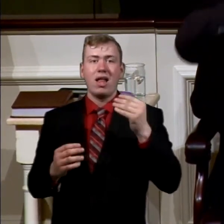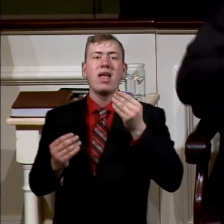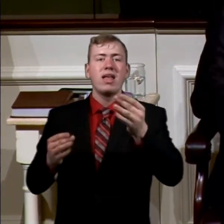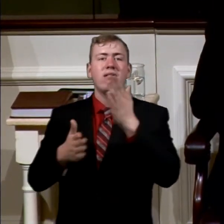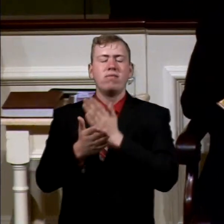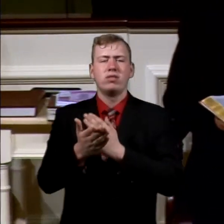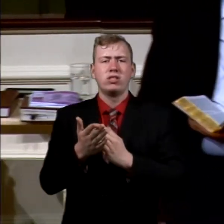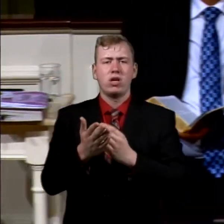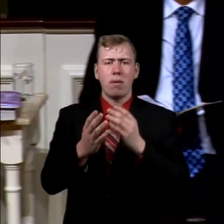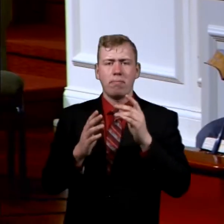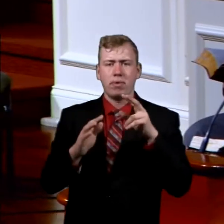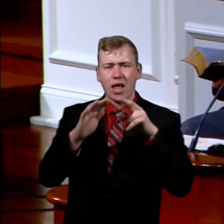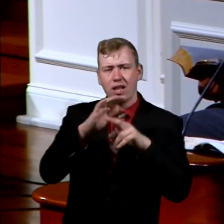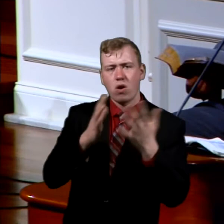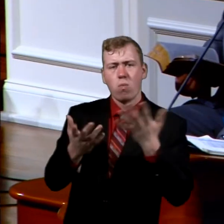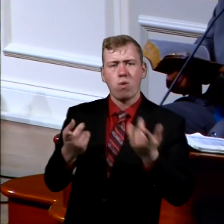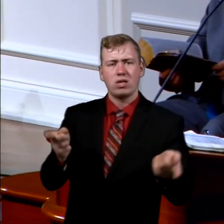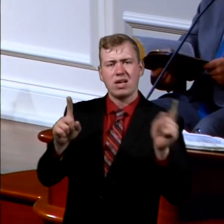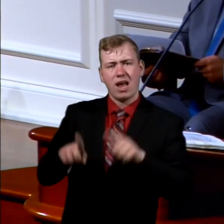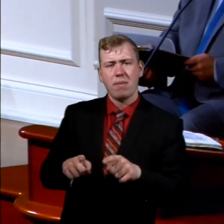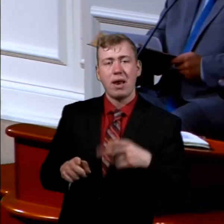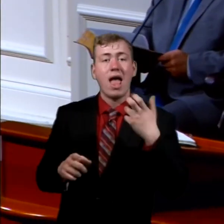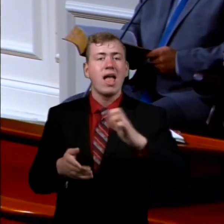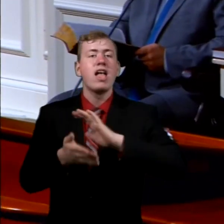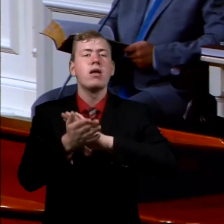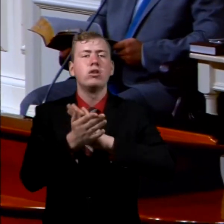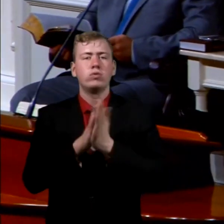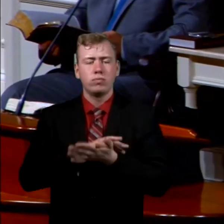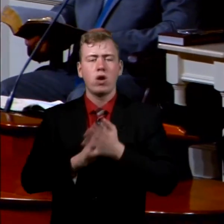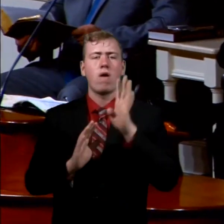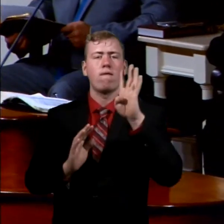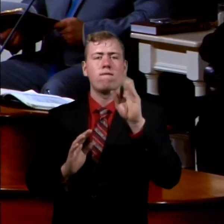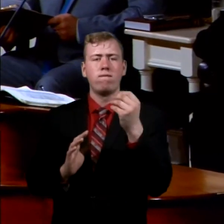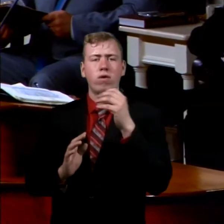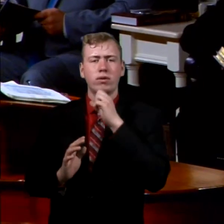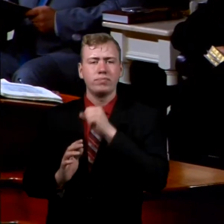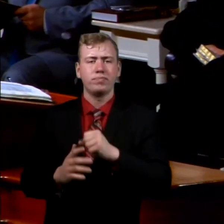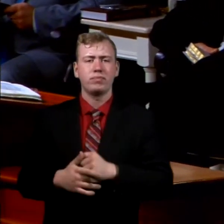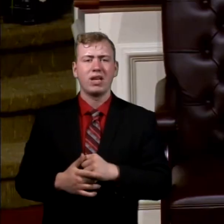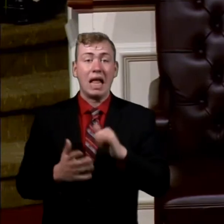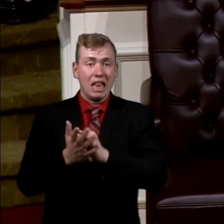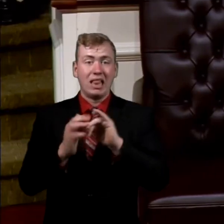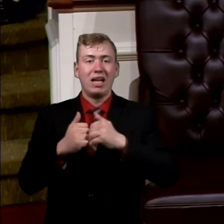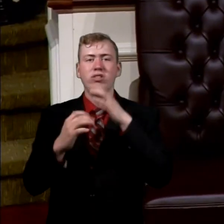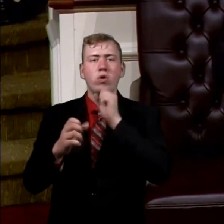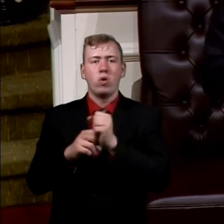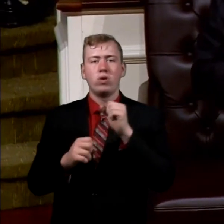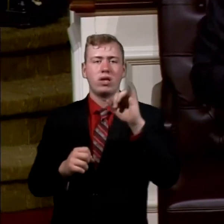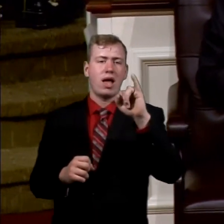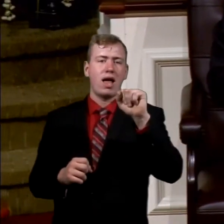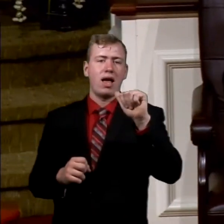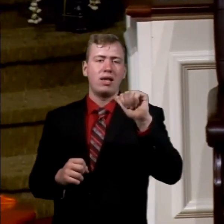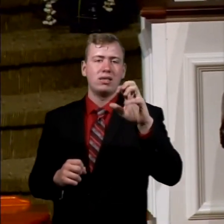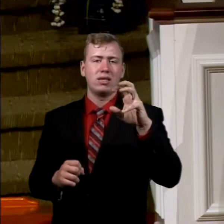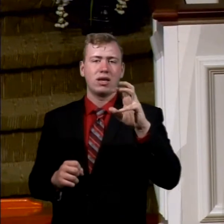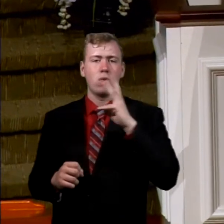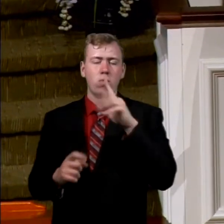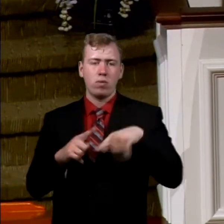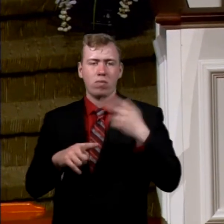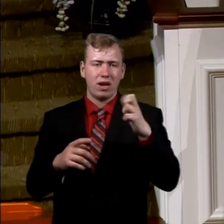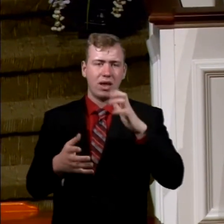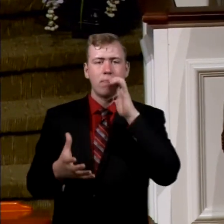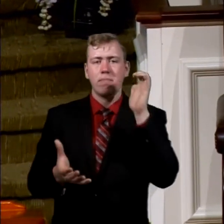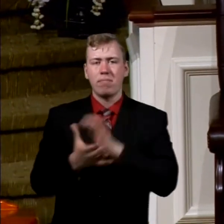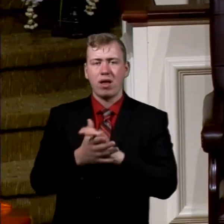happening here. But he comes to the age of 40. That was how old Isaac was when he got married. That was